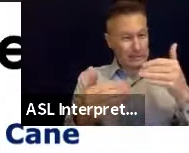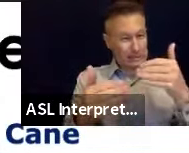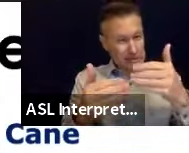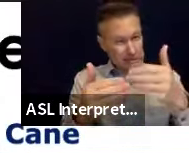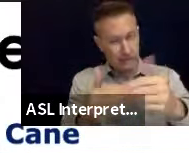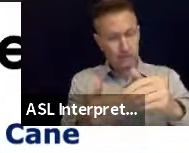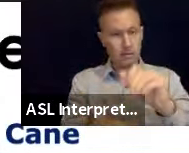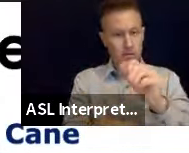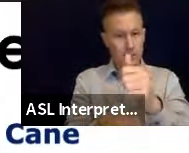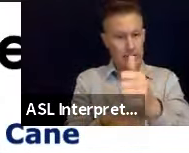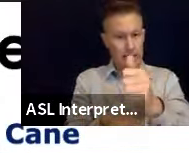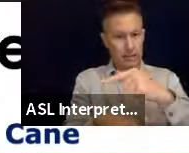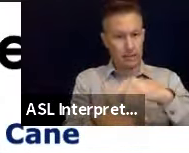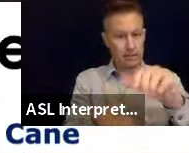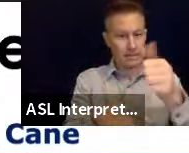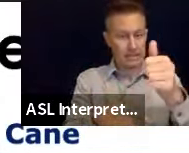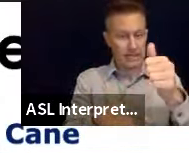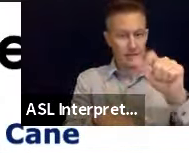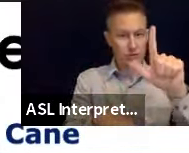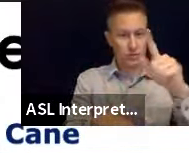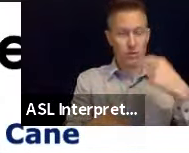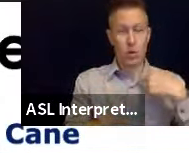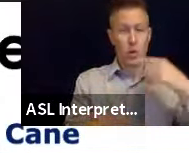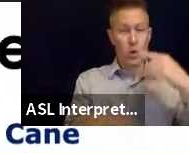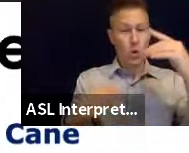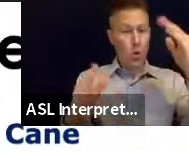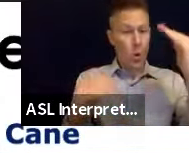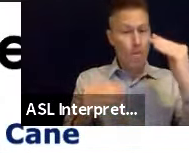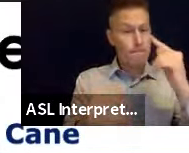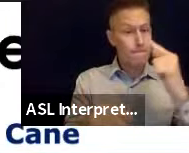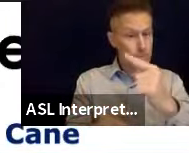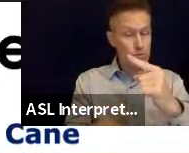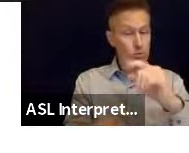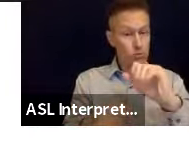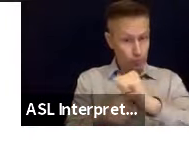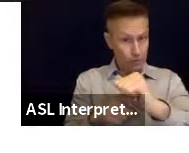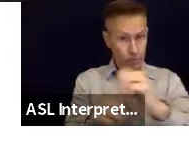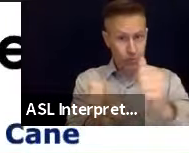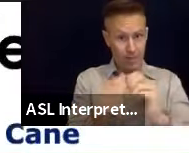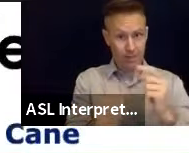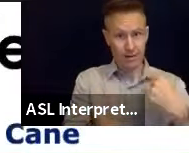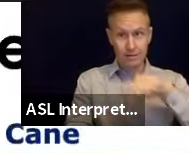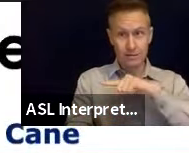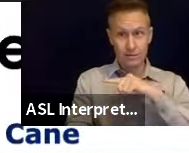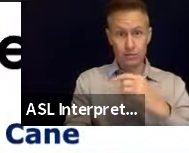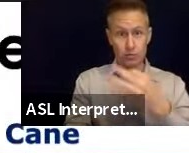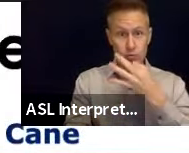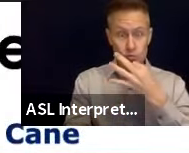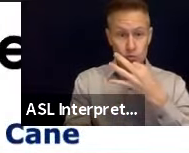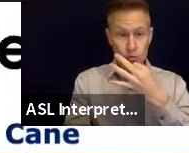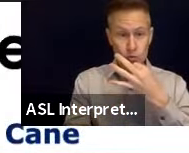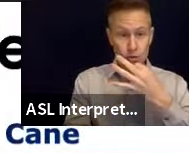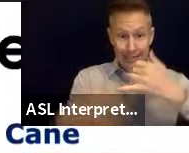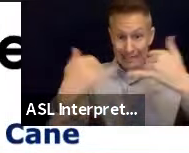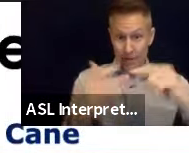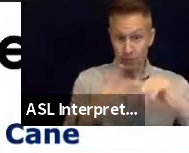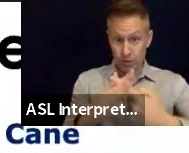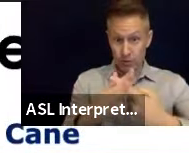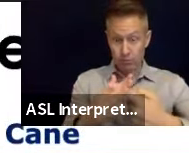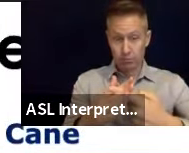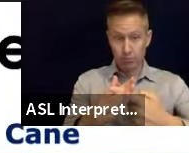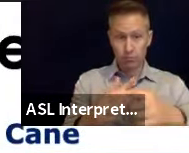we can't see you, we hope that you will actually do the drop, cover, hold on drill. And let me go ahead and start that.